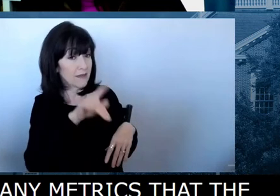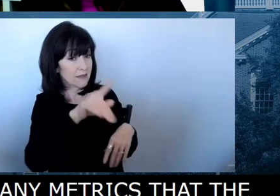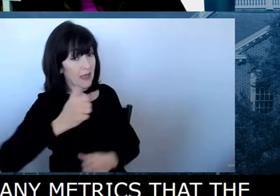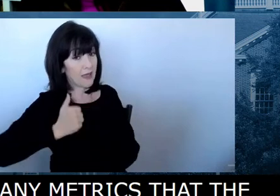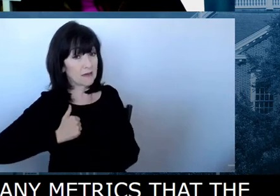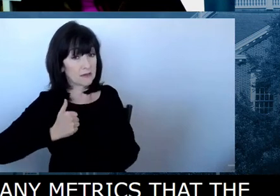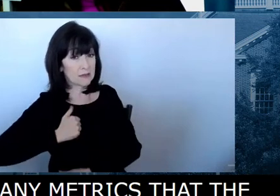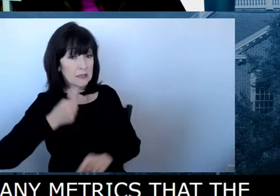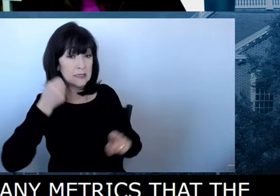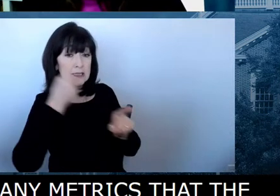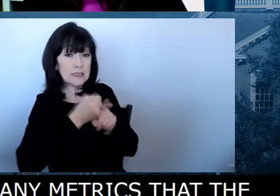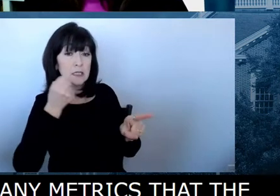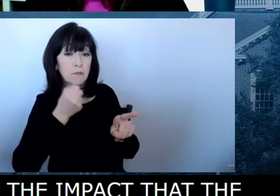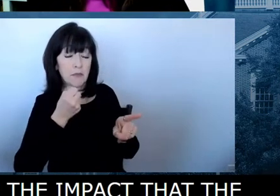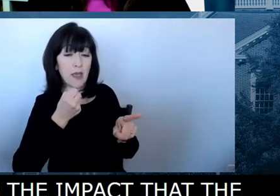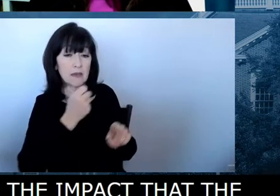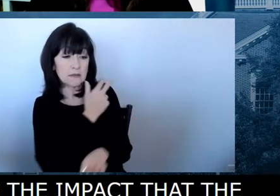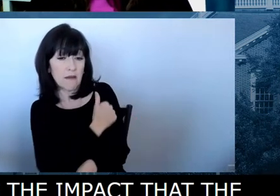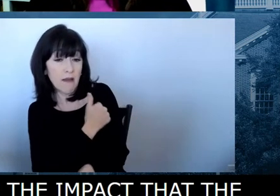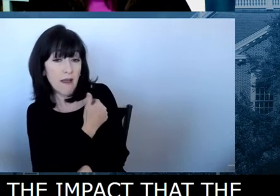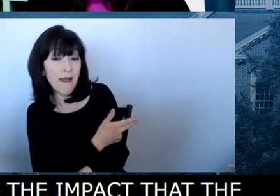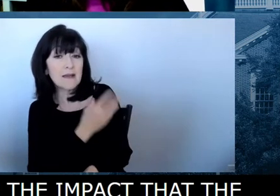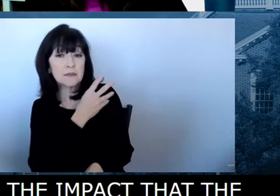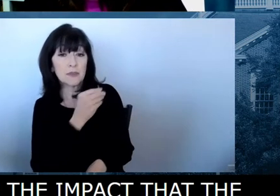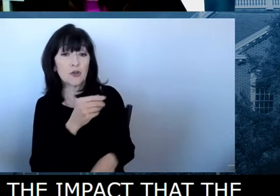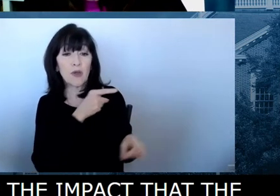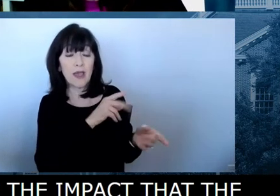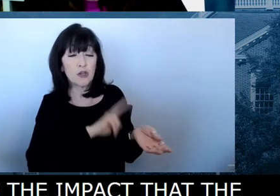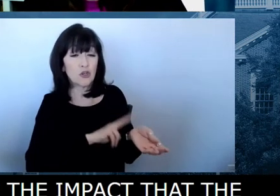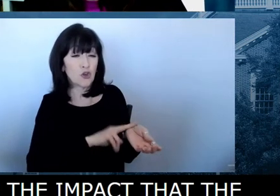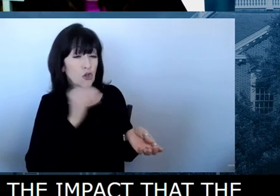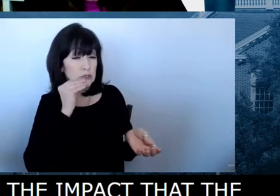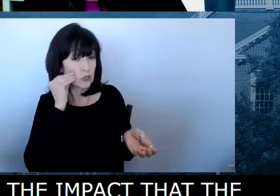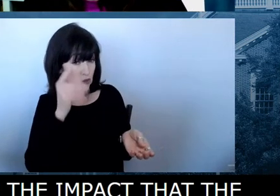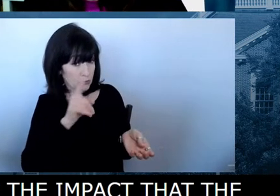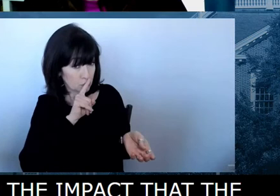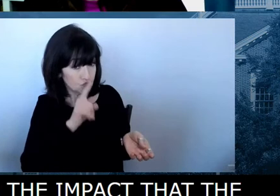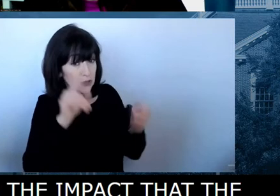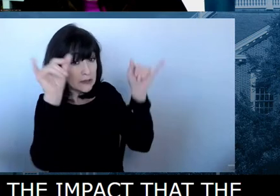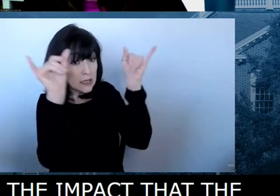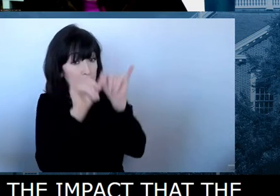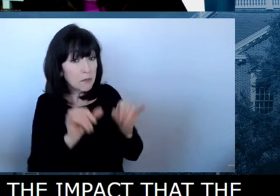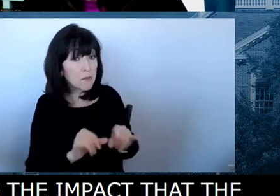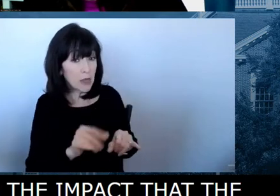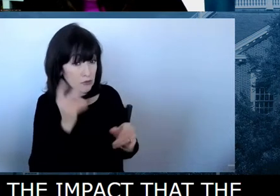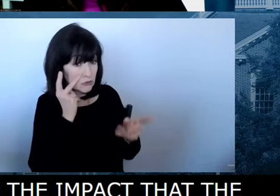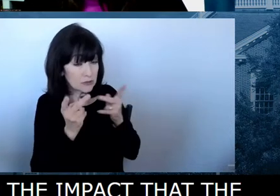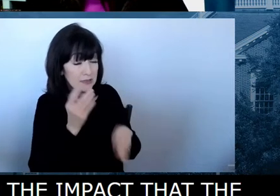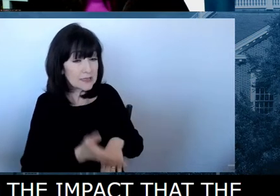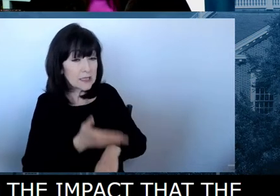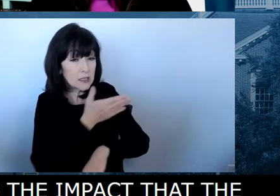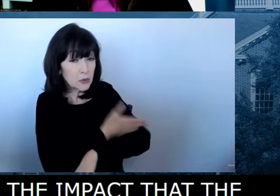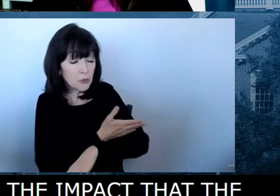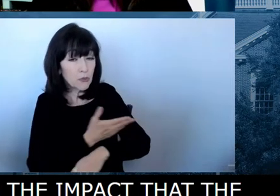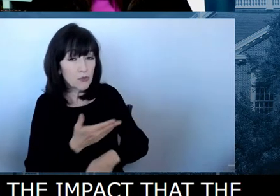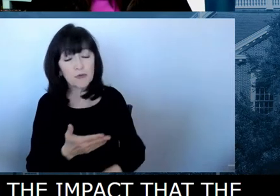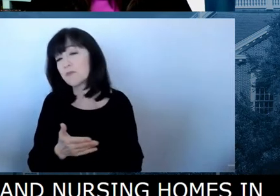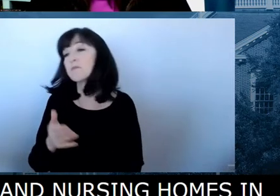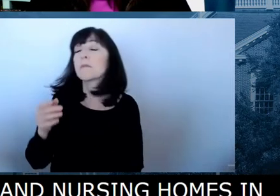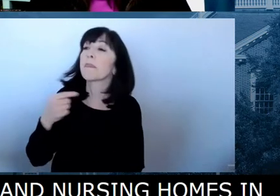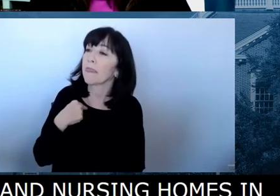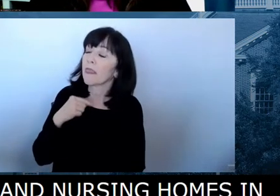hospitals and nursing homes in terms of decompressing those facilities? Well, I can tell you what the objectives, uh,